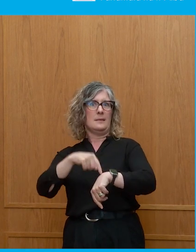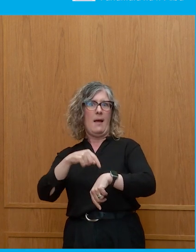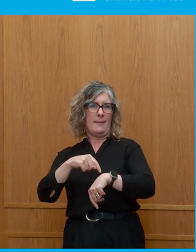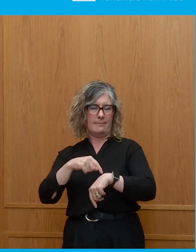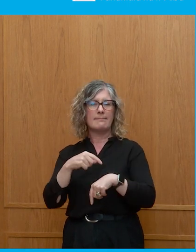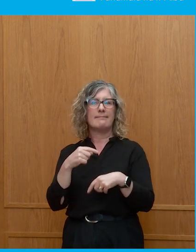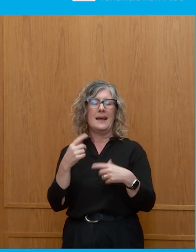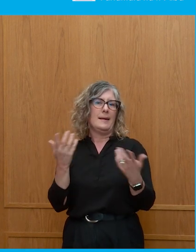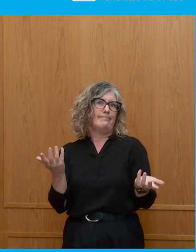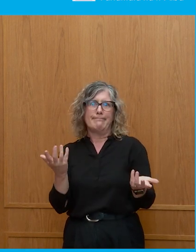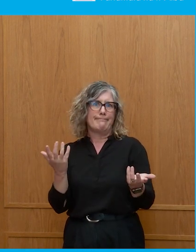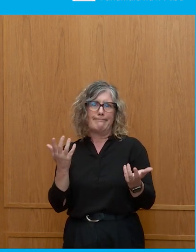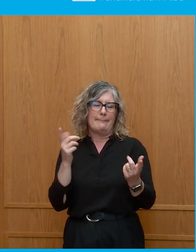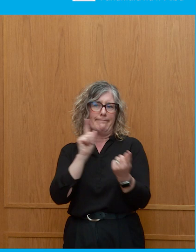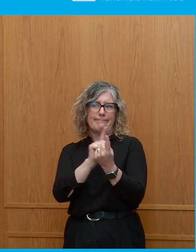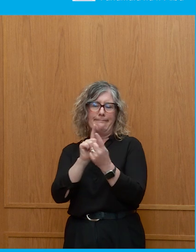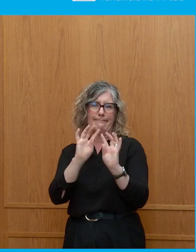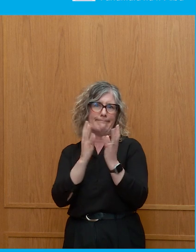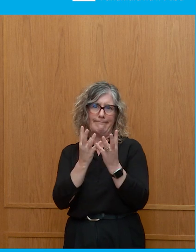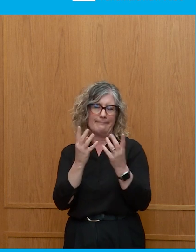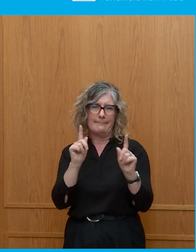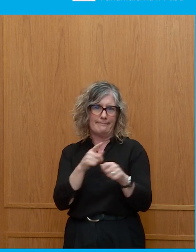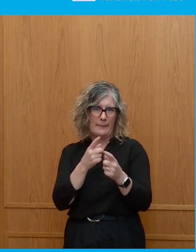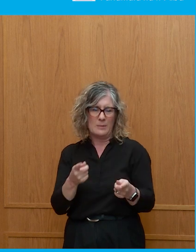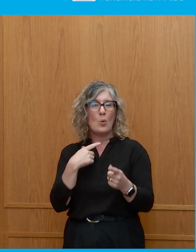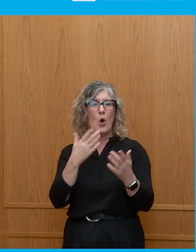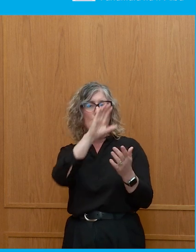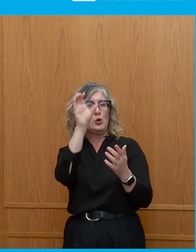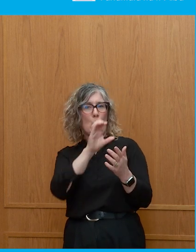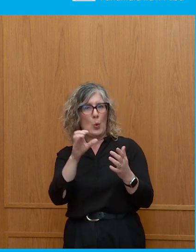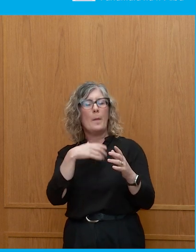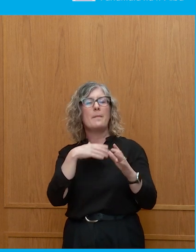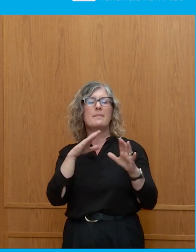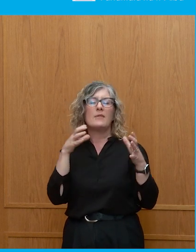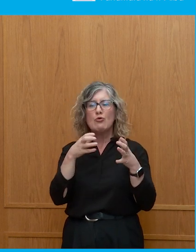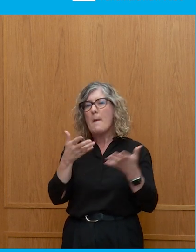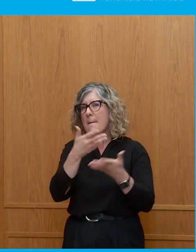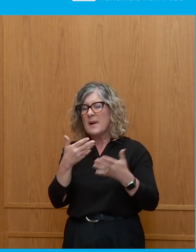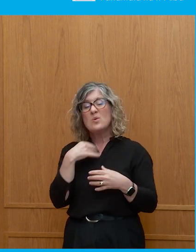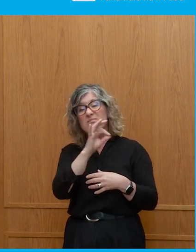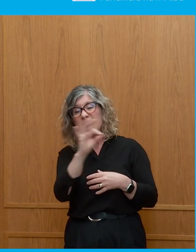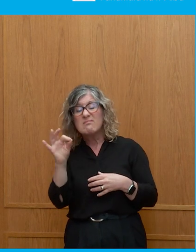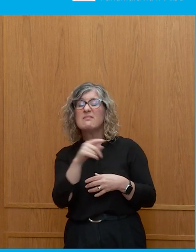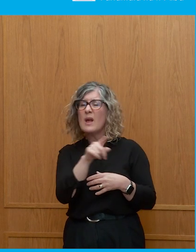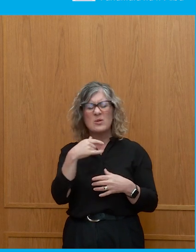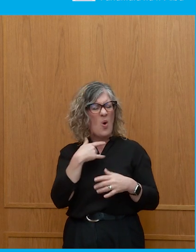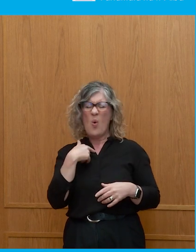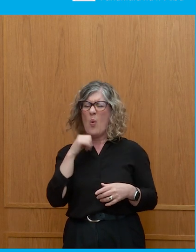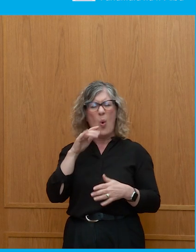because you weren't able to kind of meet in person at that point, and talking to voters who were saying, well, you know, I probably won't vote SNP. would –